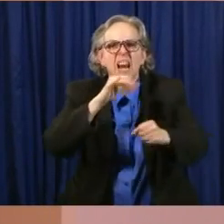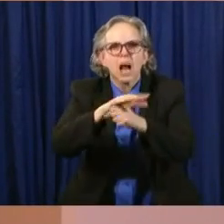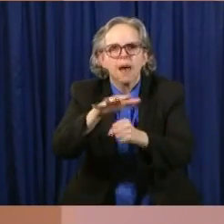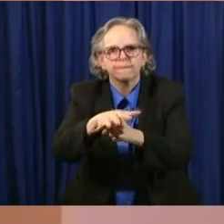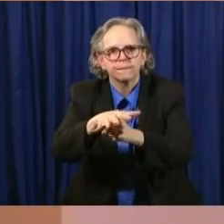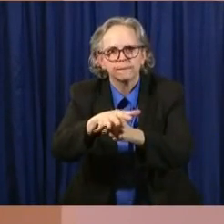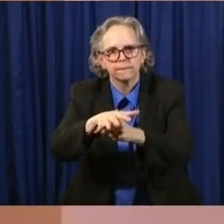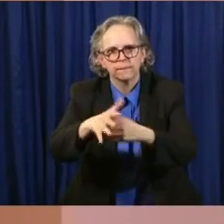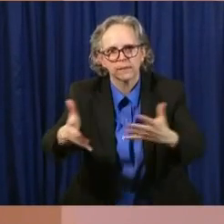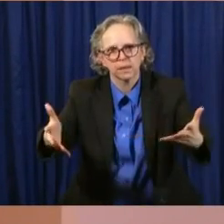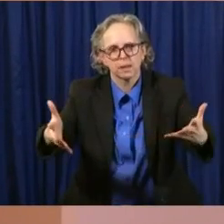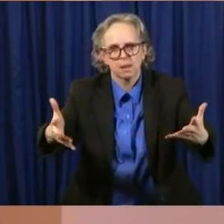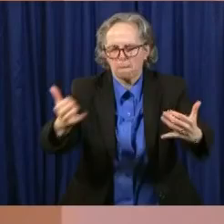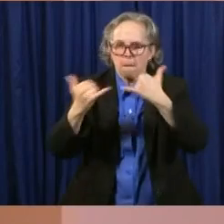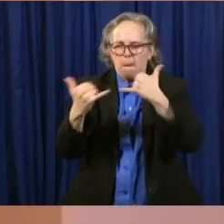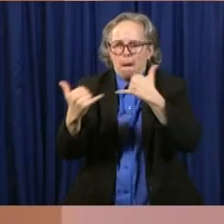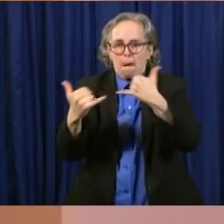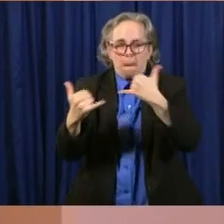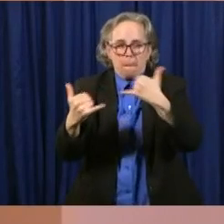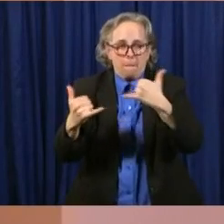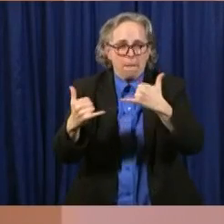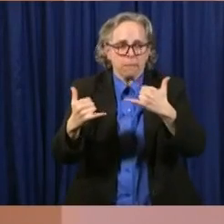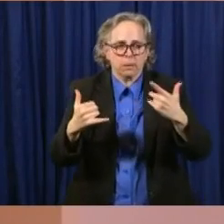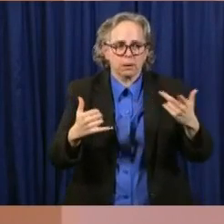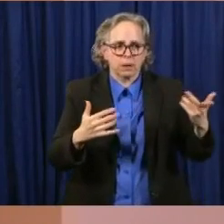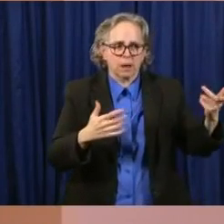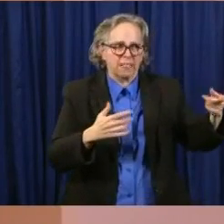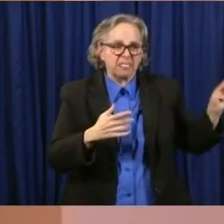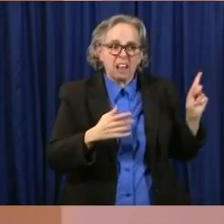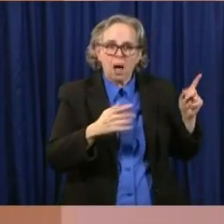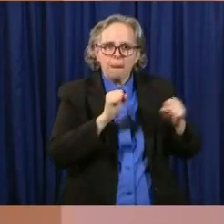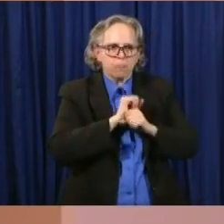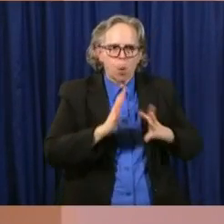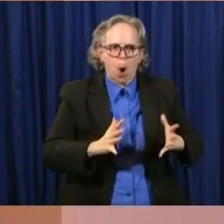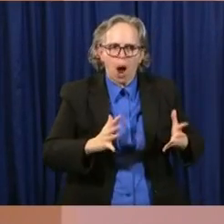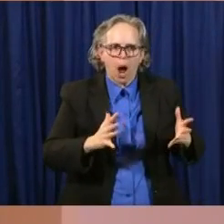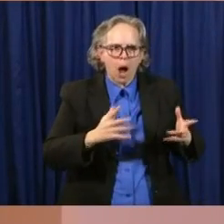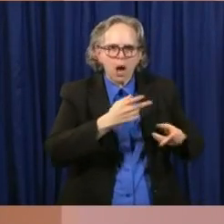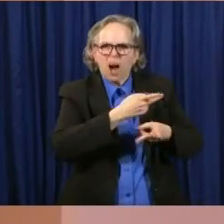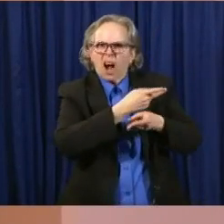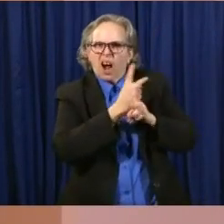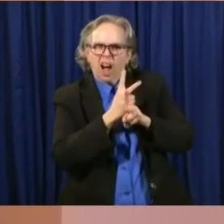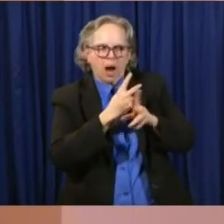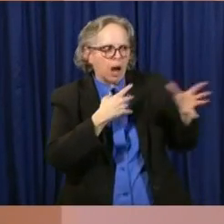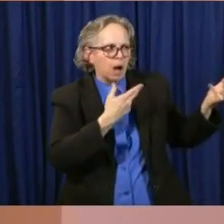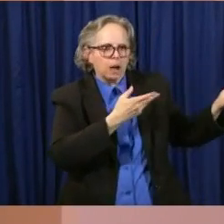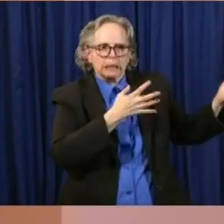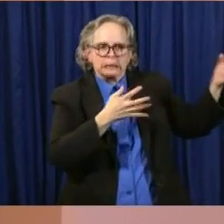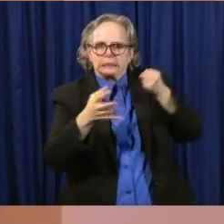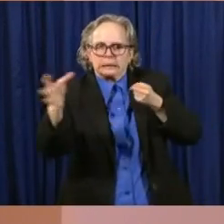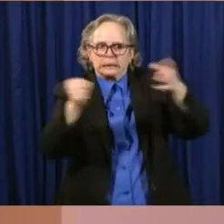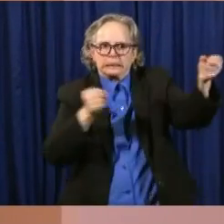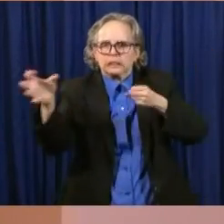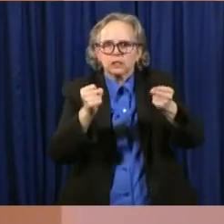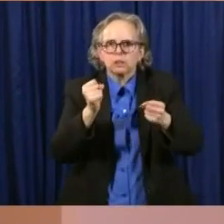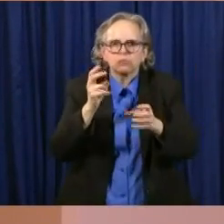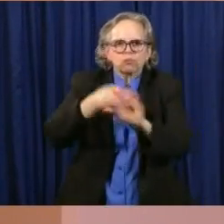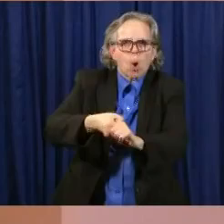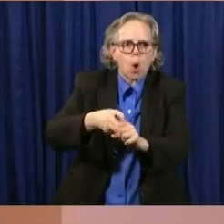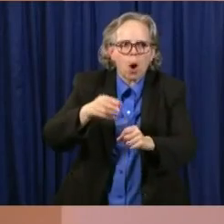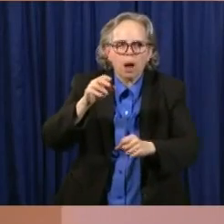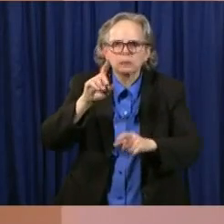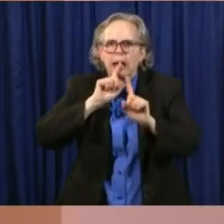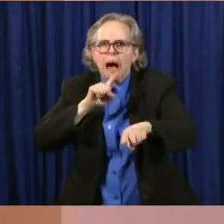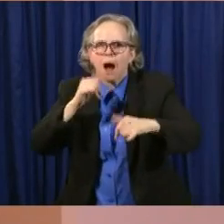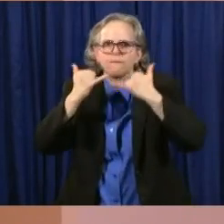There are many other agencies who've loaned employees to ODJFS to do this. Uh, they are scaling